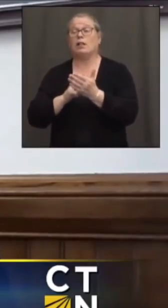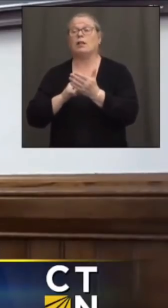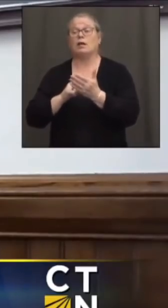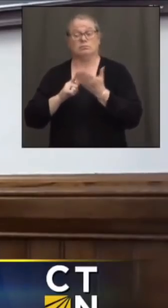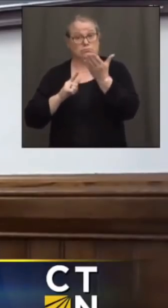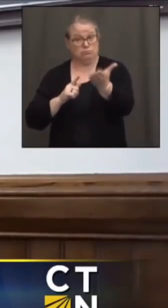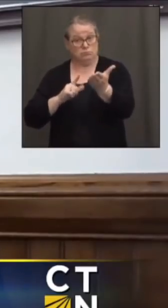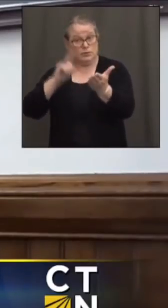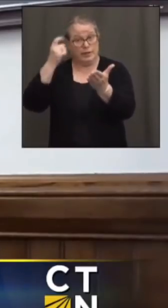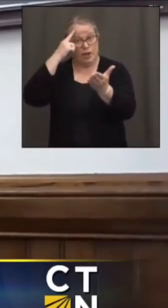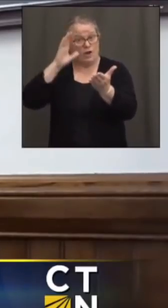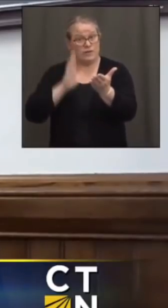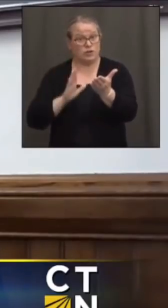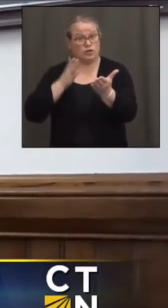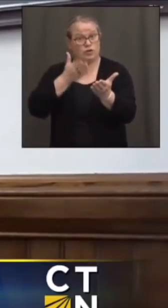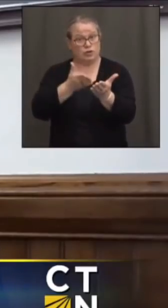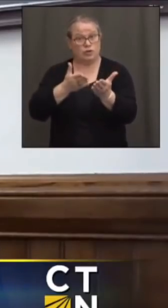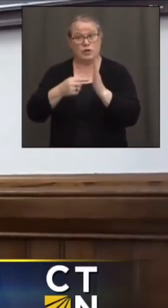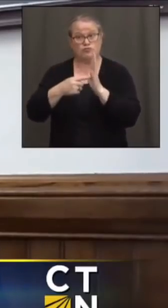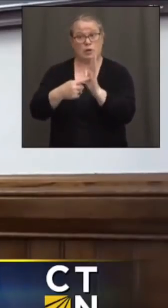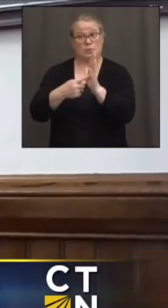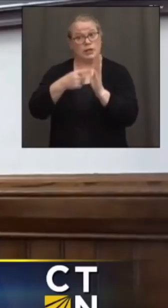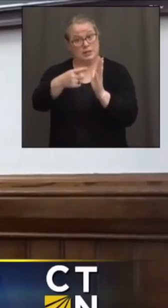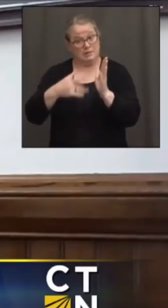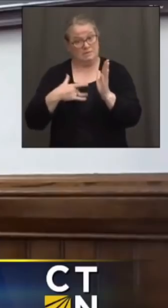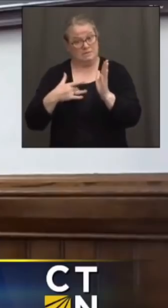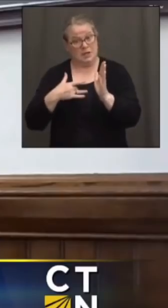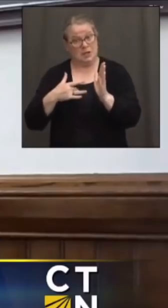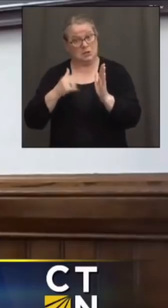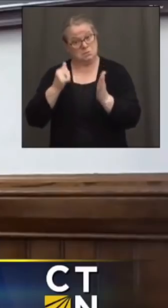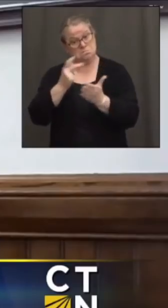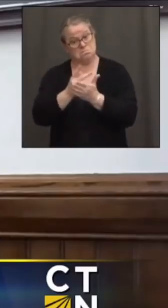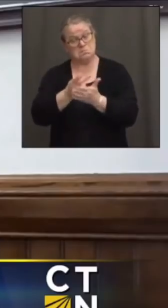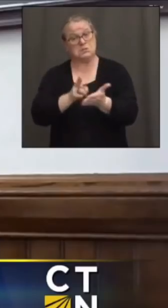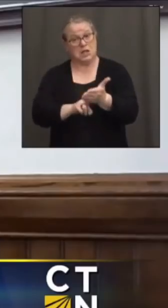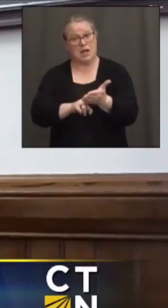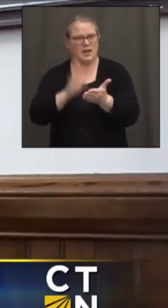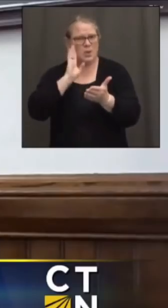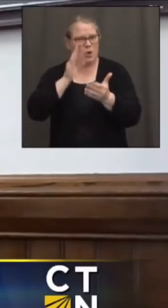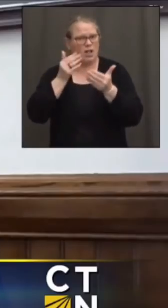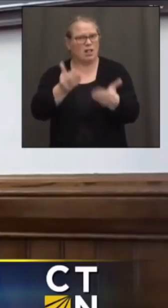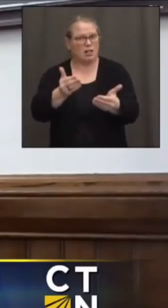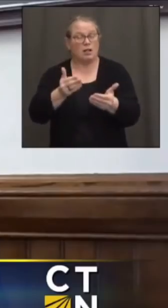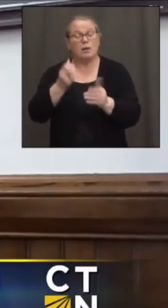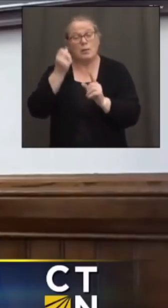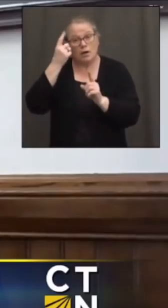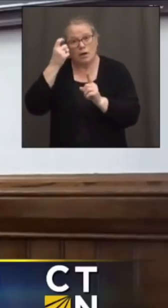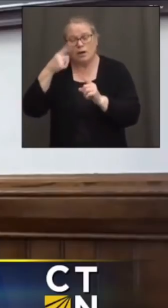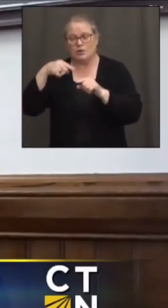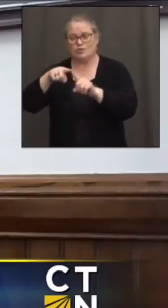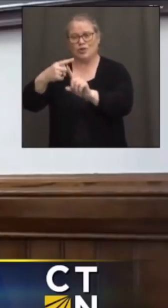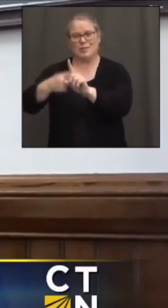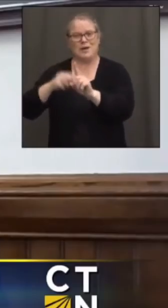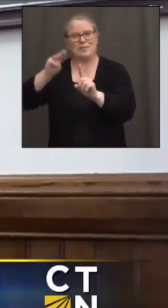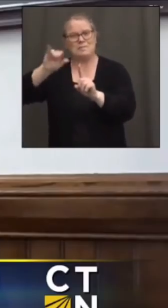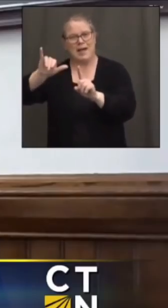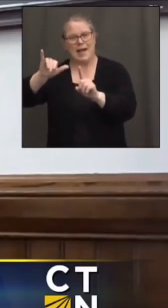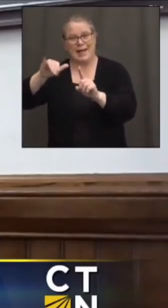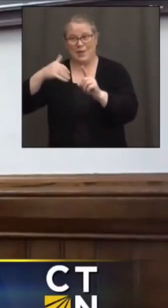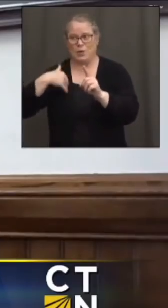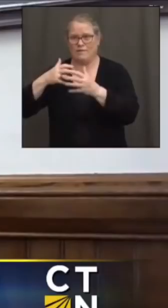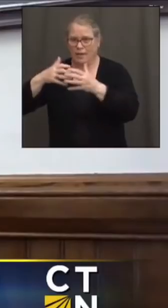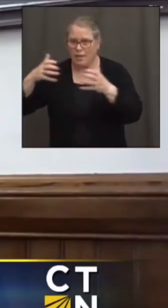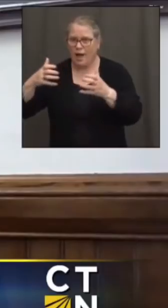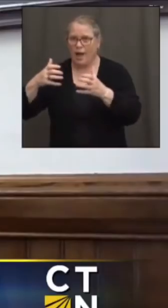what he feels he can sign, he will sign. With that said, we have a lot of things we need to do in the month of May, in a very short session,